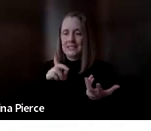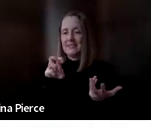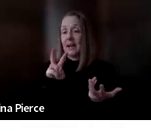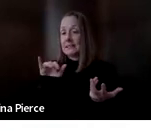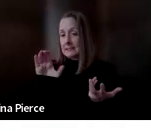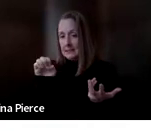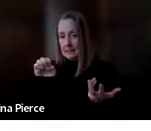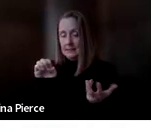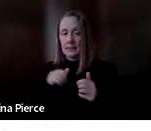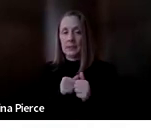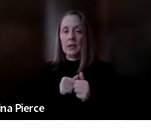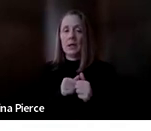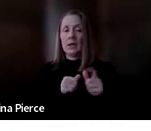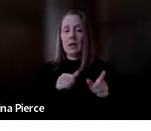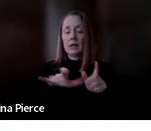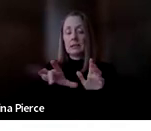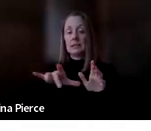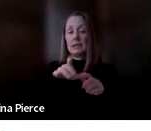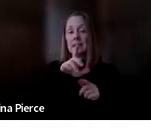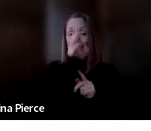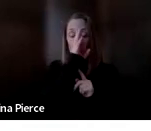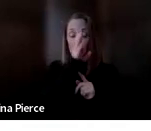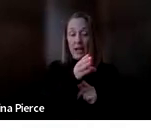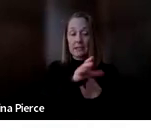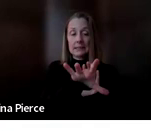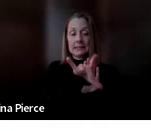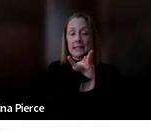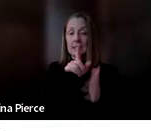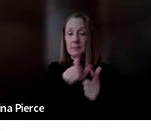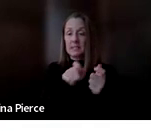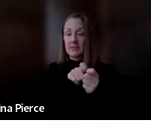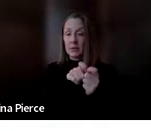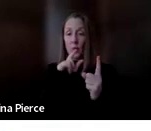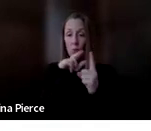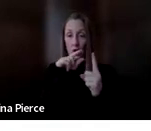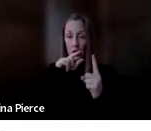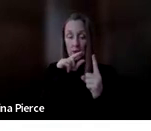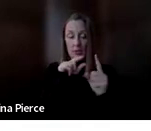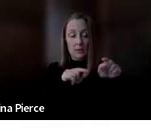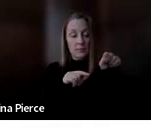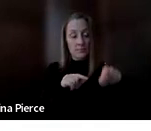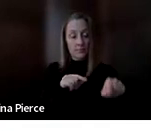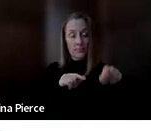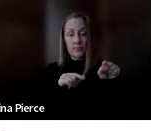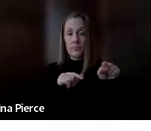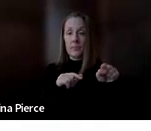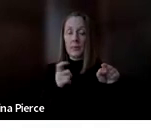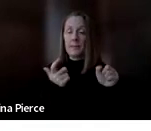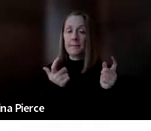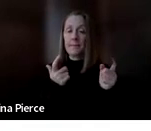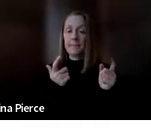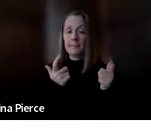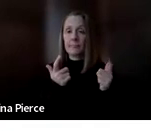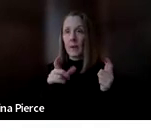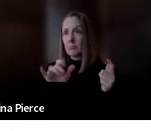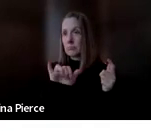AAC user choosing a word directly from the array. So oftentimes we think of this as, you know, pointing